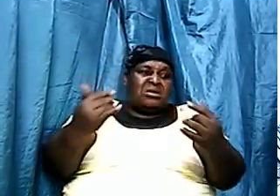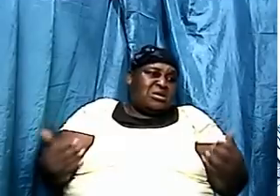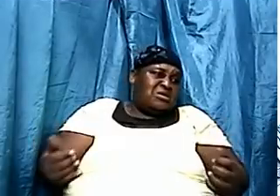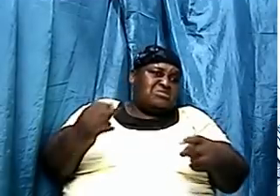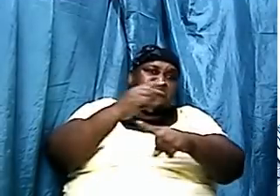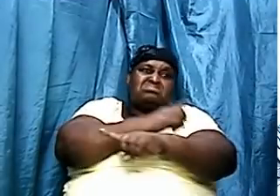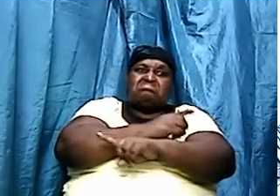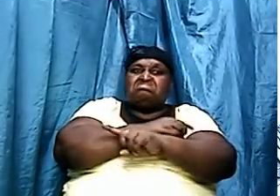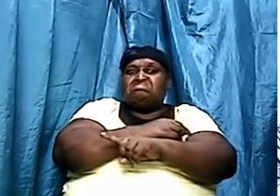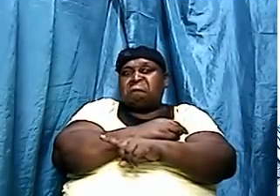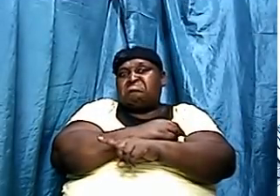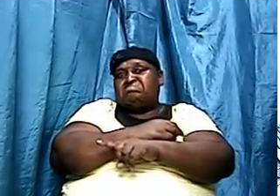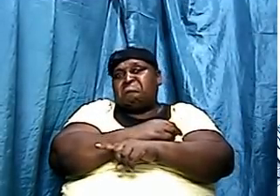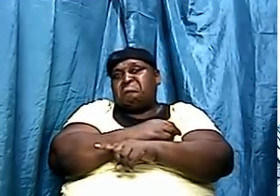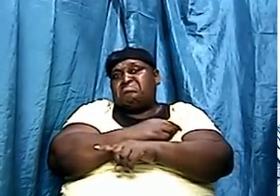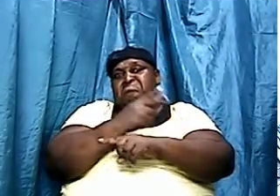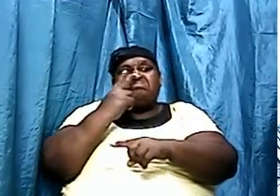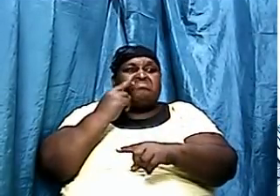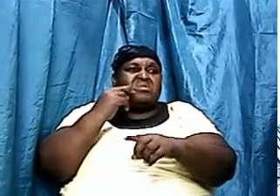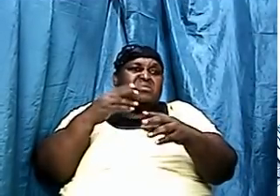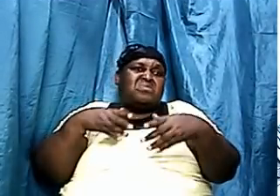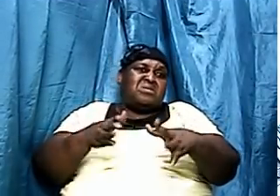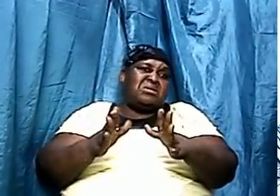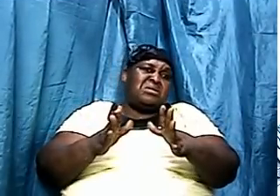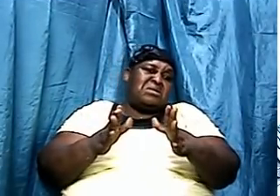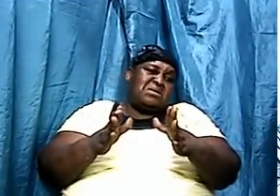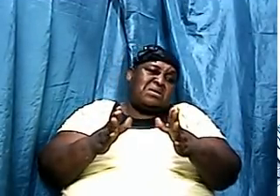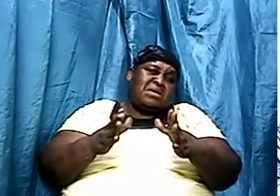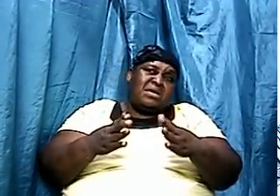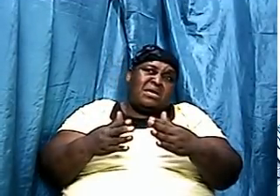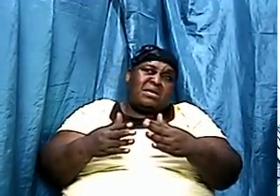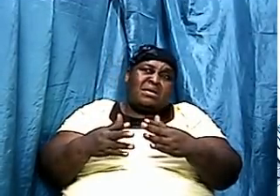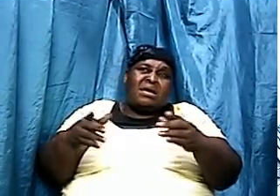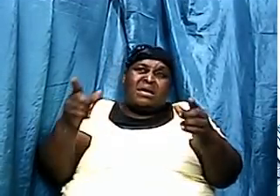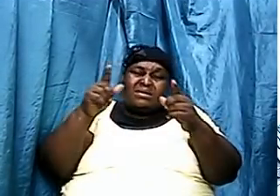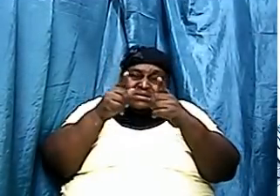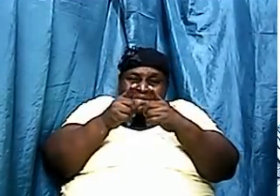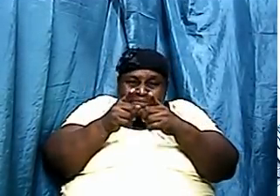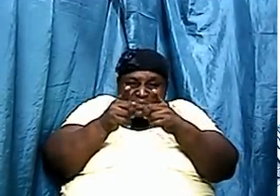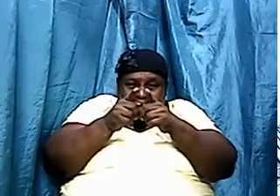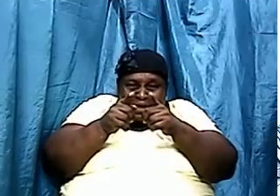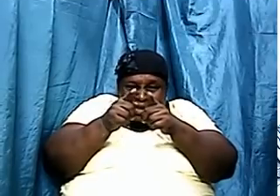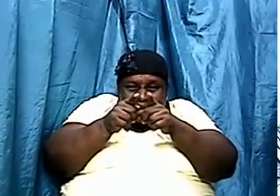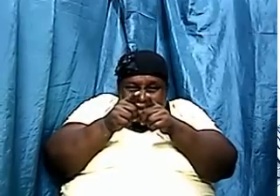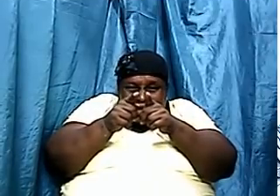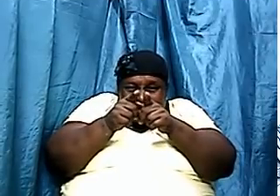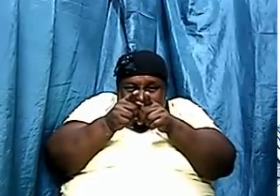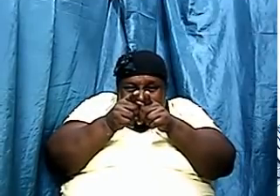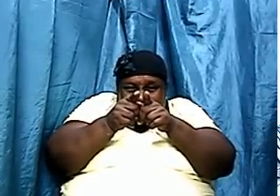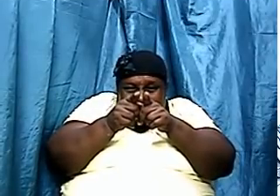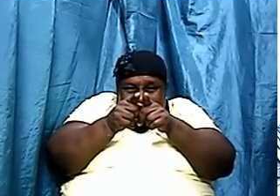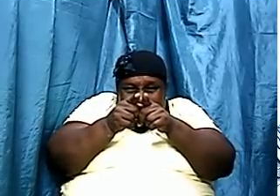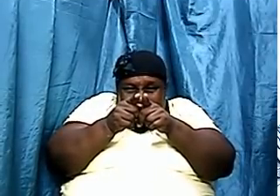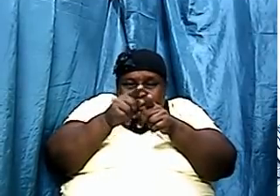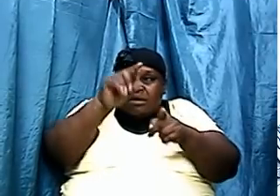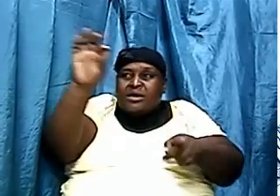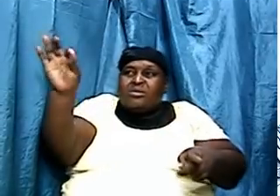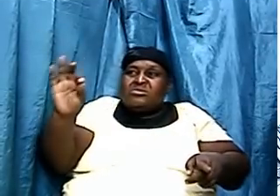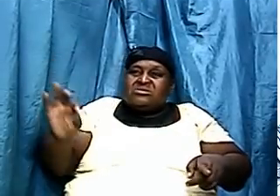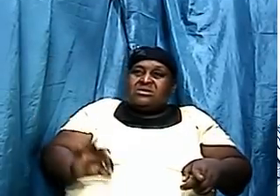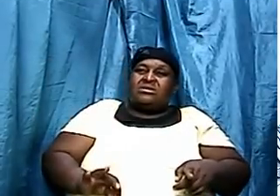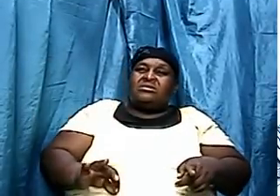Way is like a fraction it's like 0.0000 little bit percent in comparison